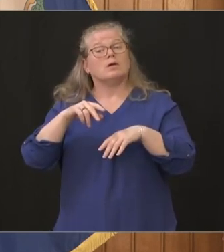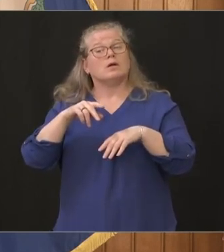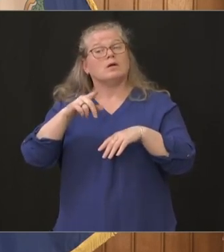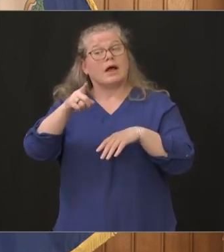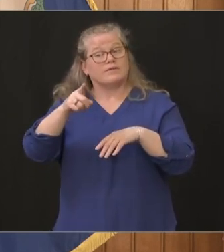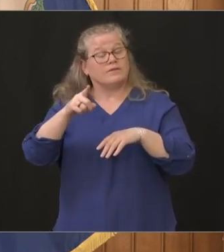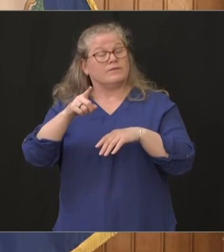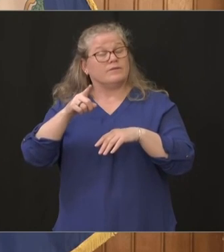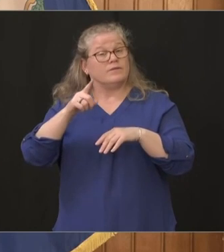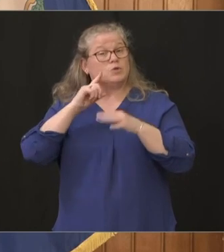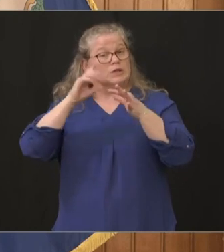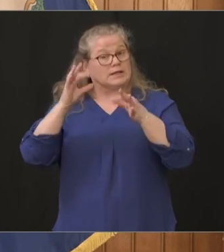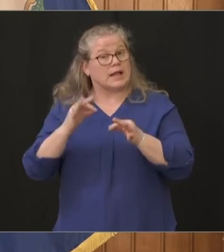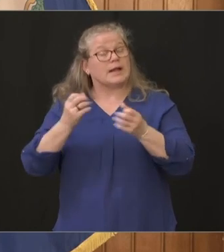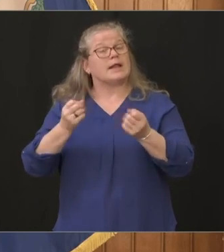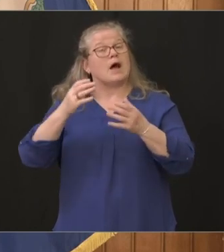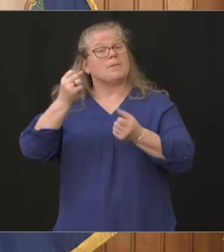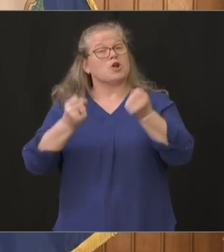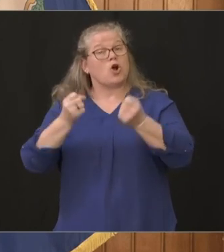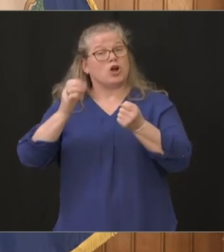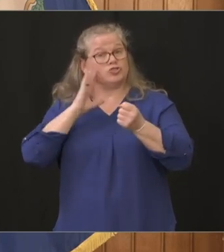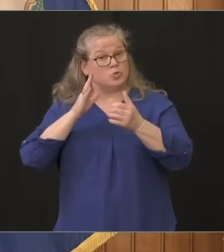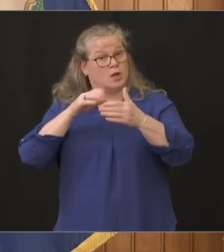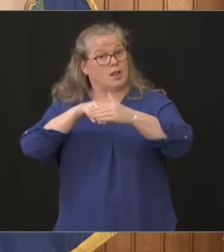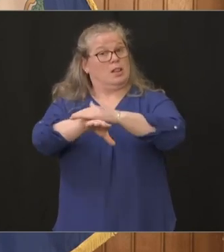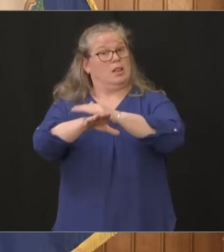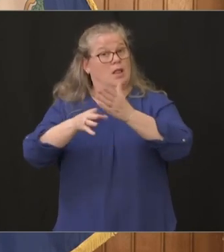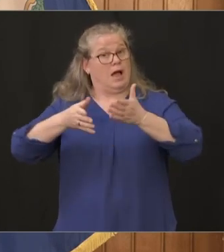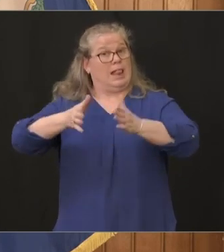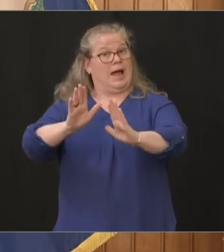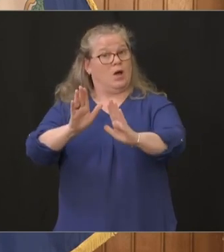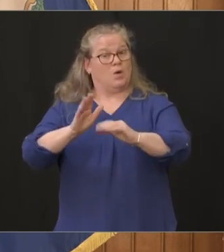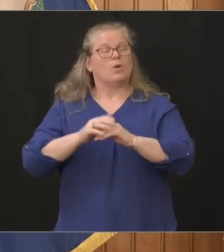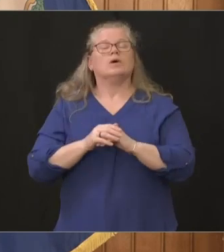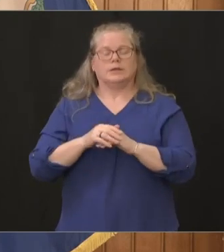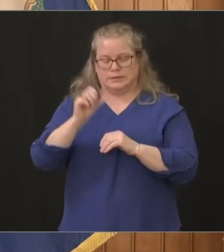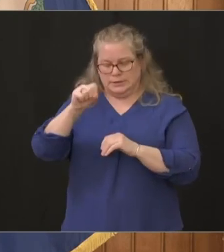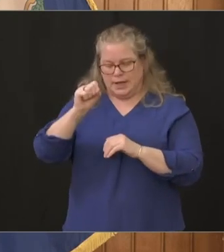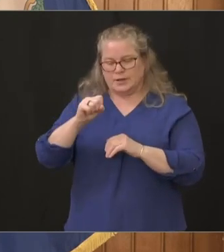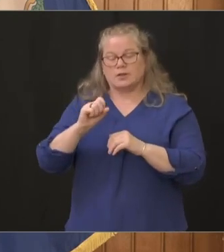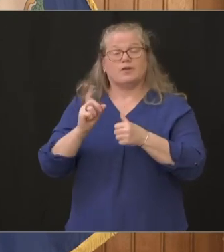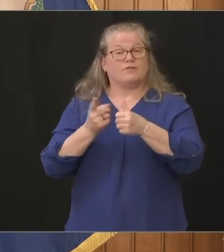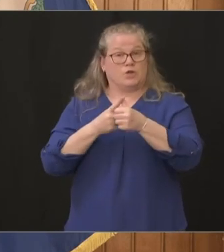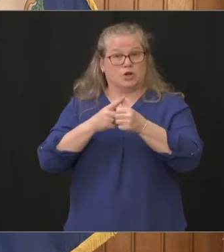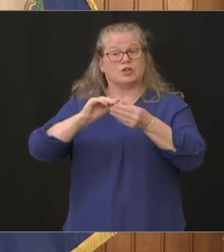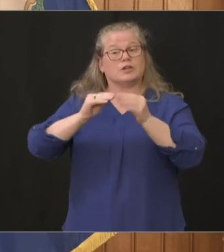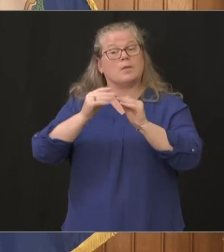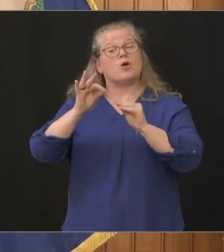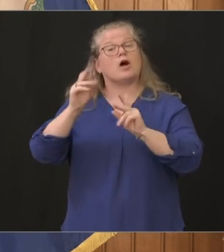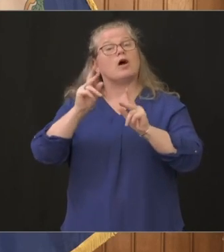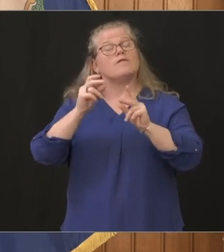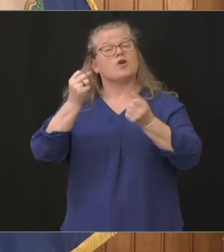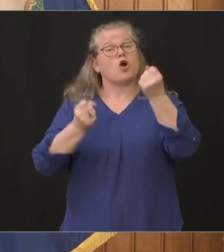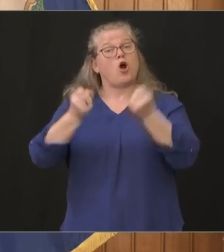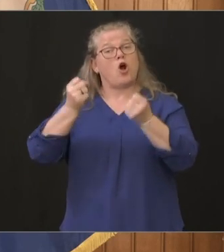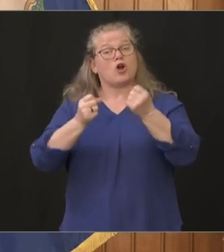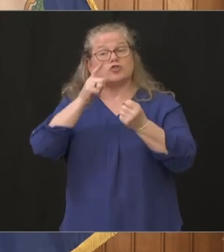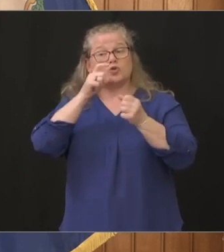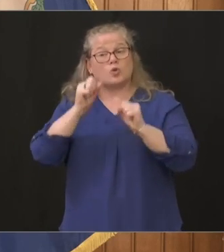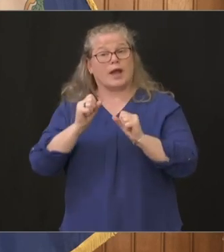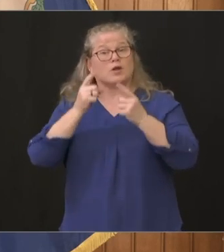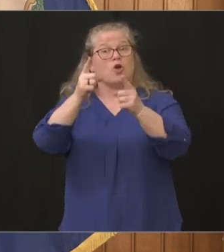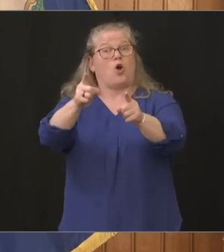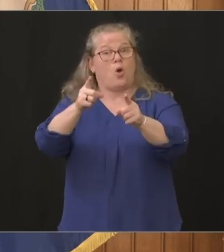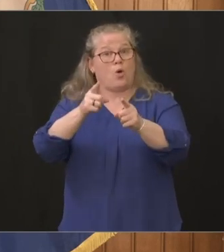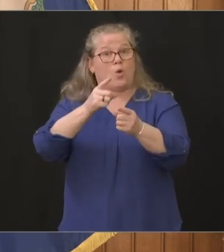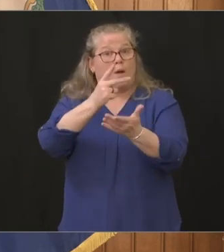she's going to allow yeah she has we're going to a restrict the um number of um cars that can be in those parking lots these